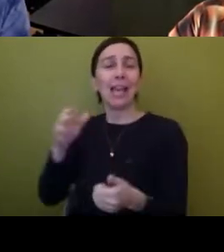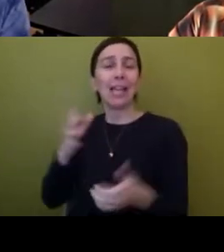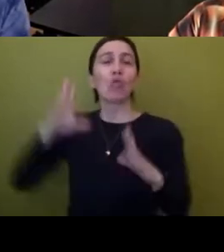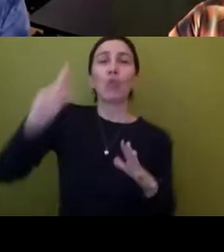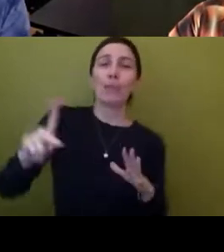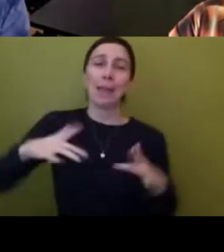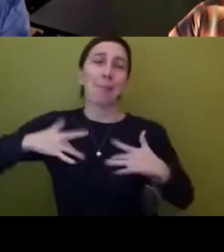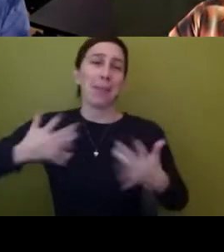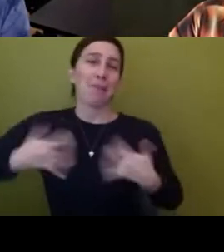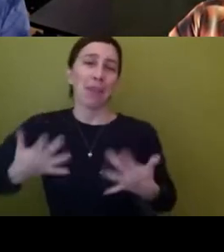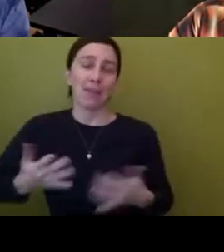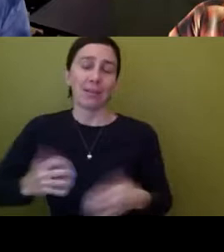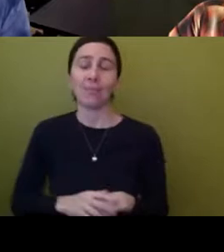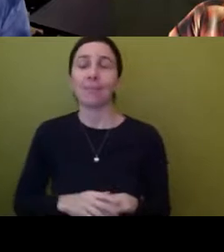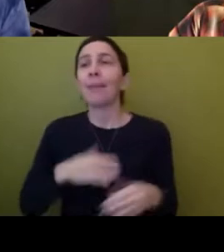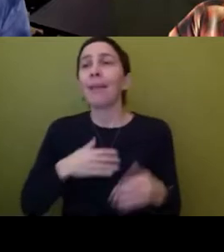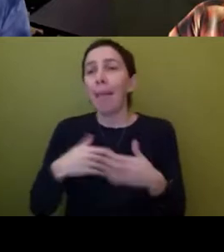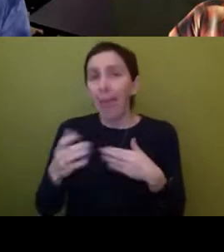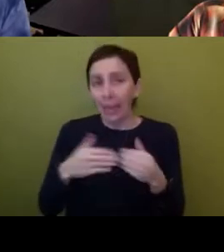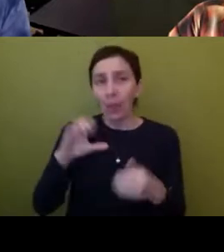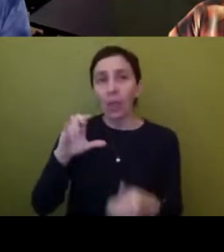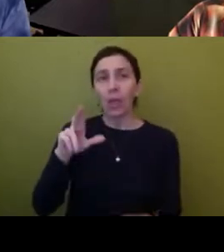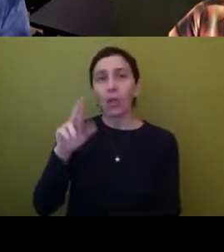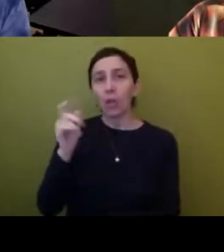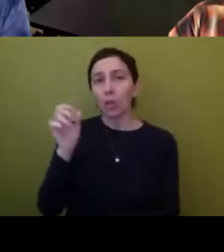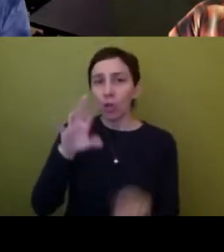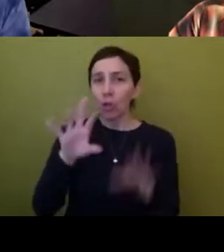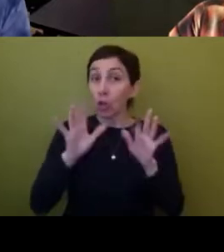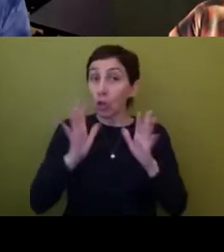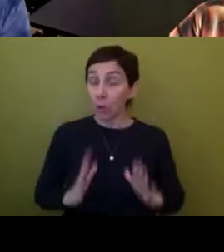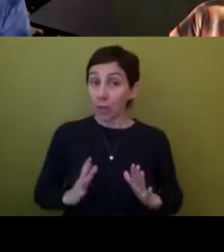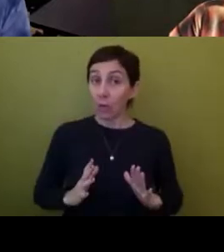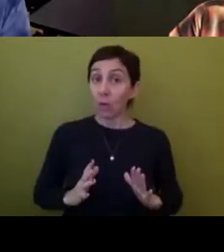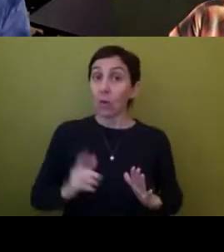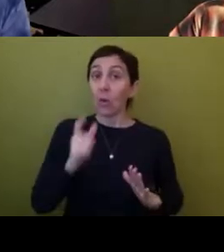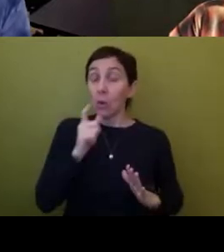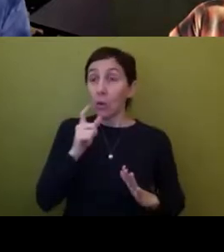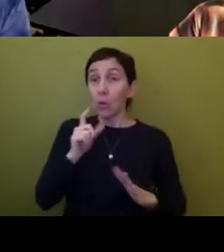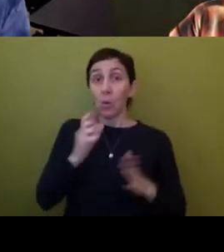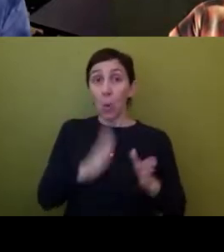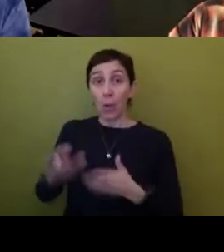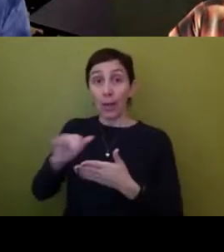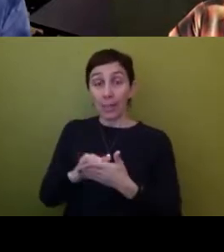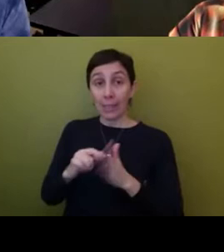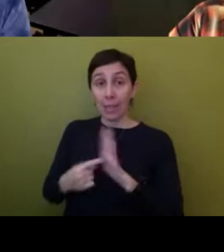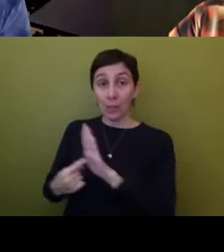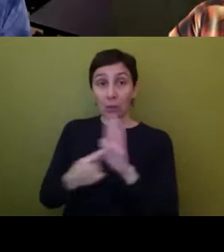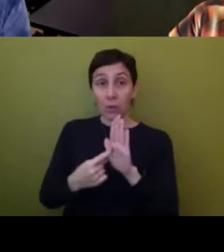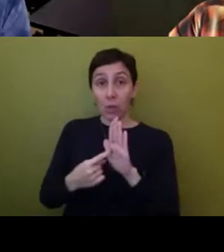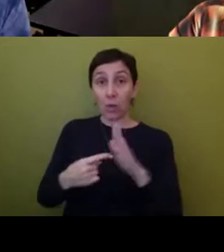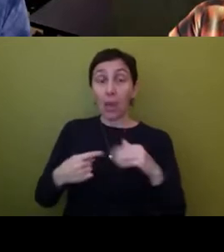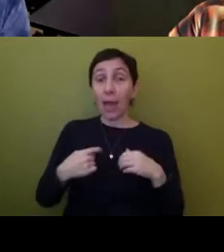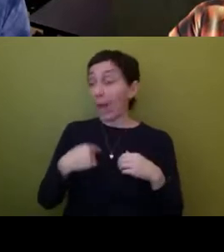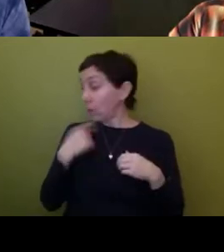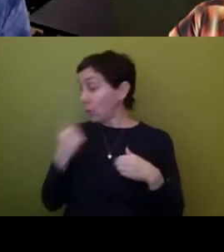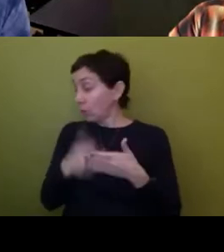is that the curator who was traveling that show from a different institution, I told her and immediately she had the work removed. But